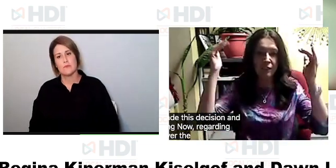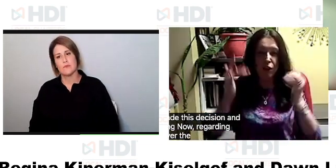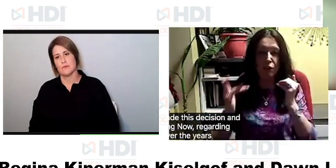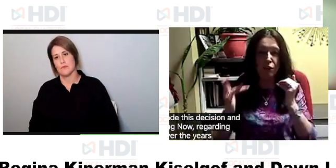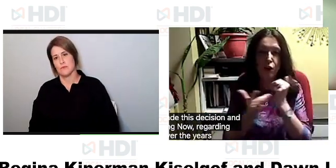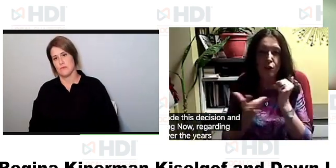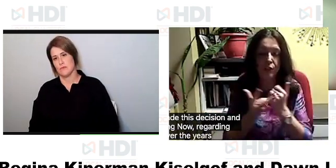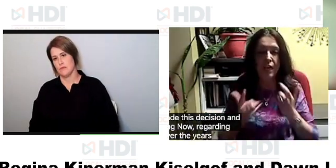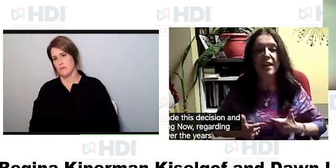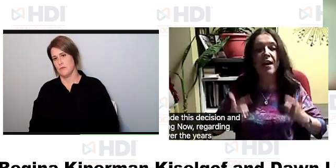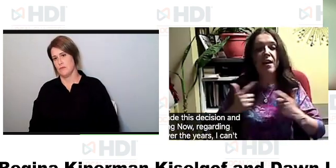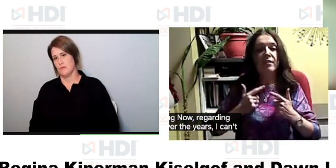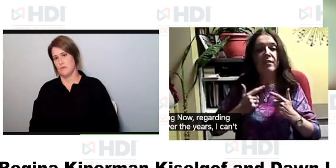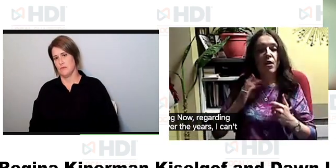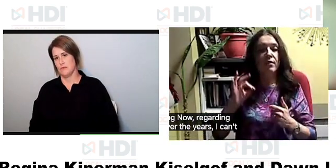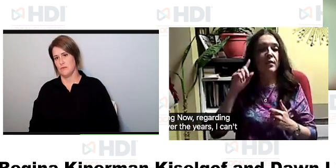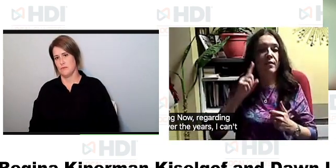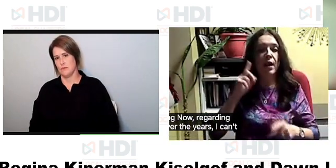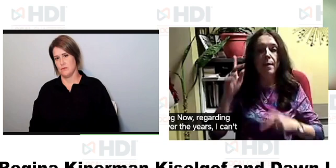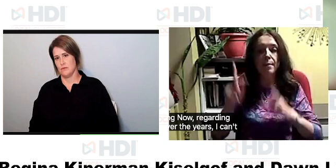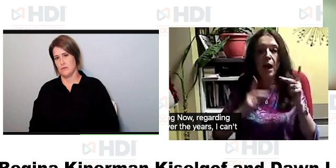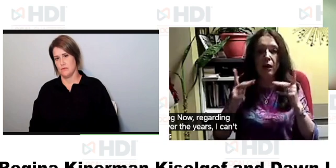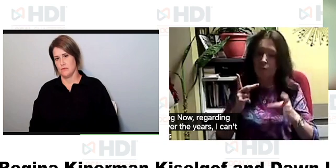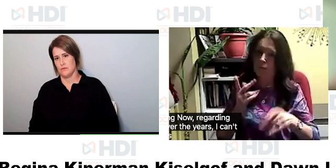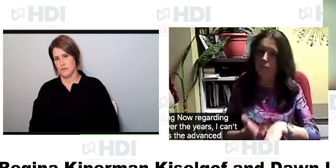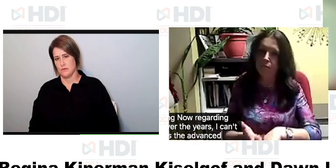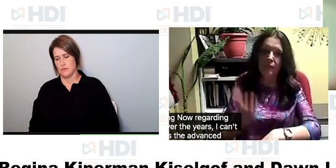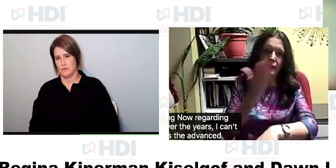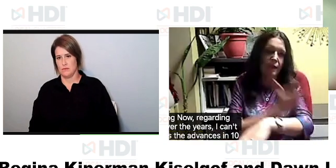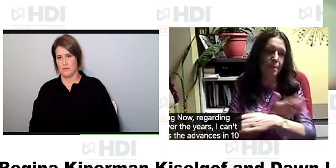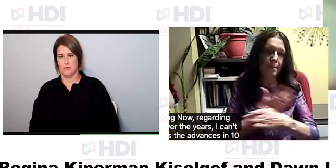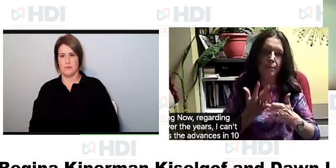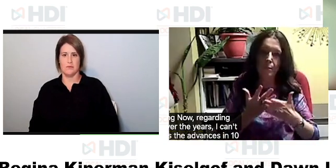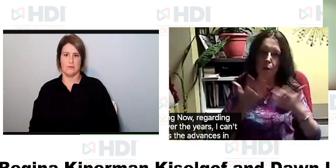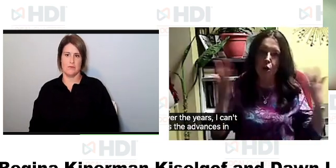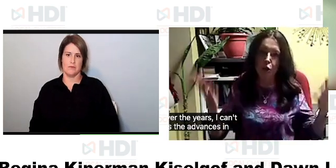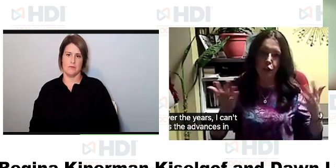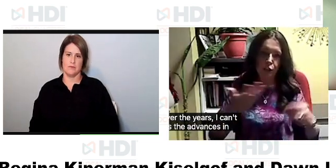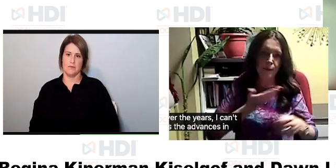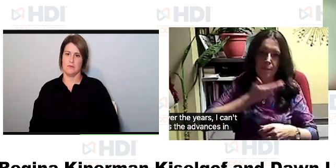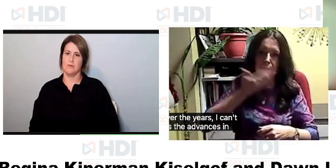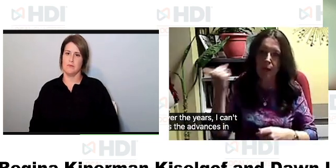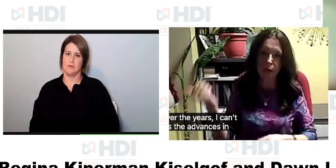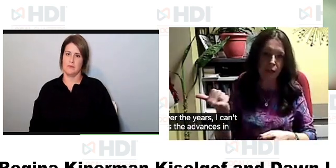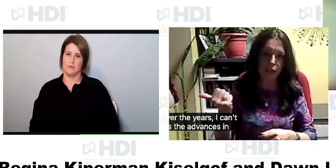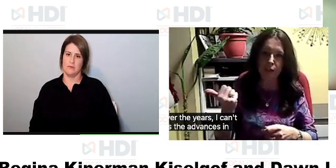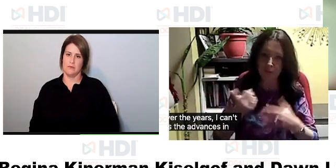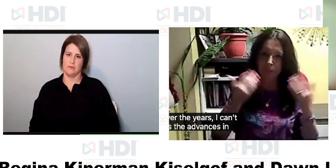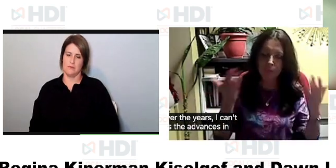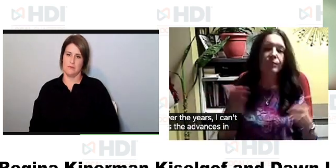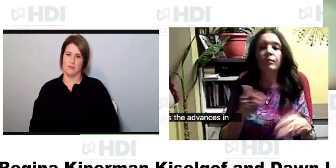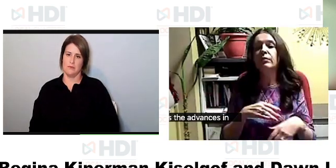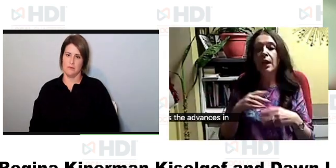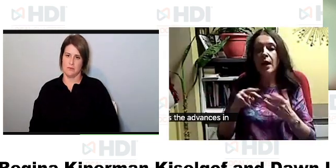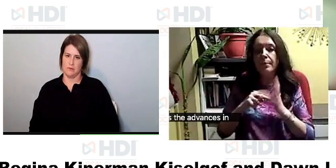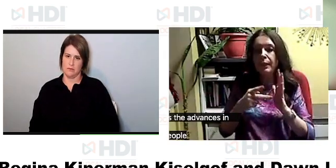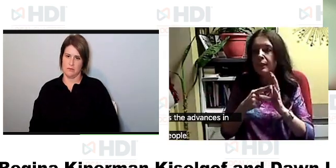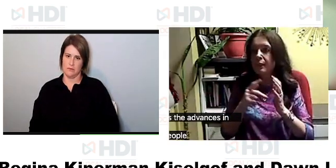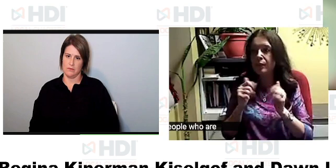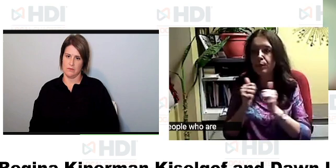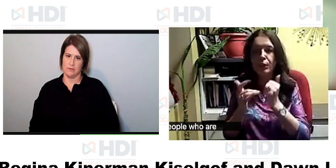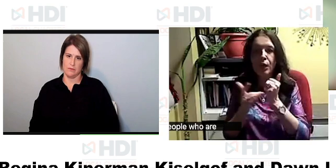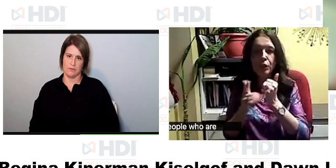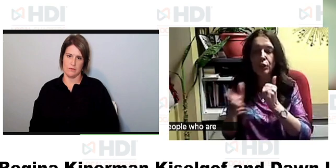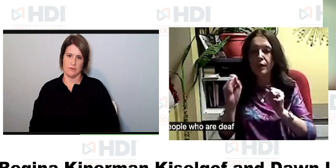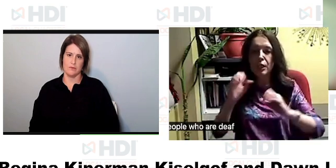i can't say enough about the changes the advances in technology have been a huge improvement for the people who are deaf and